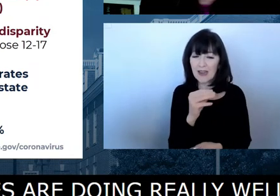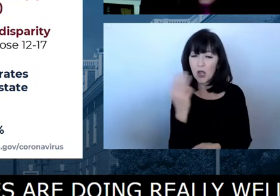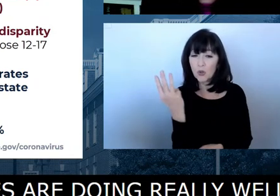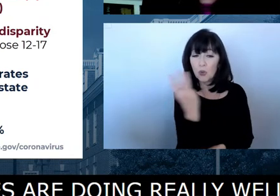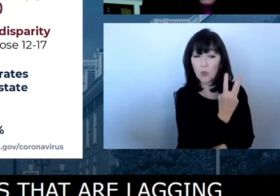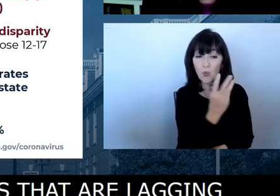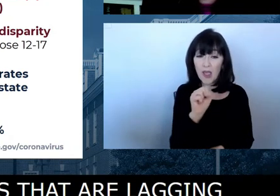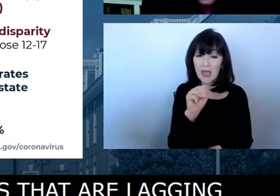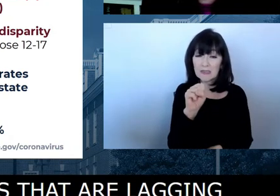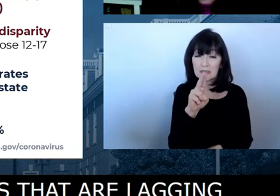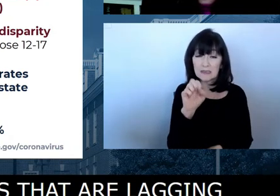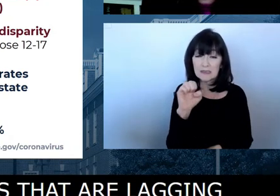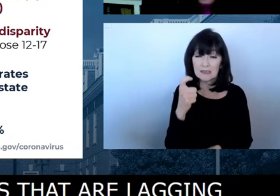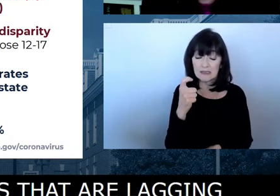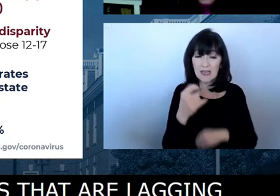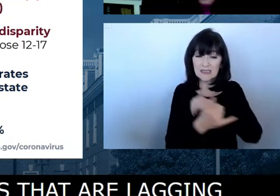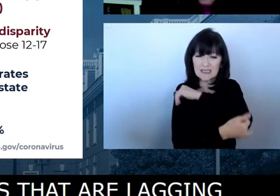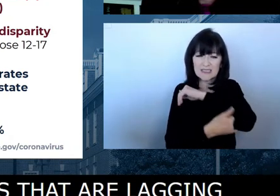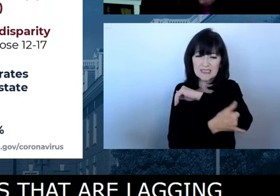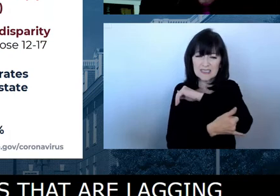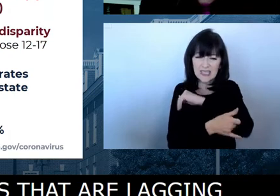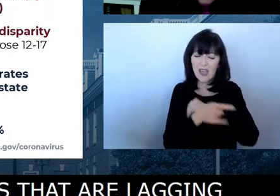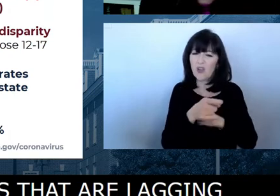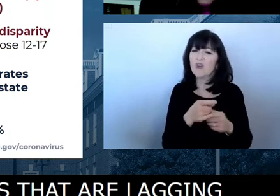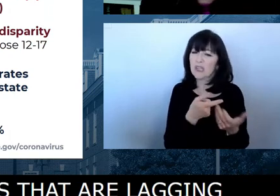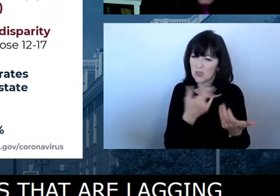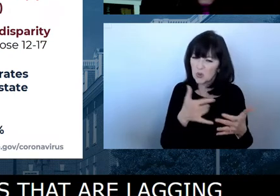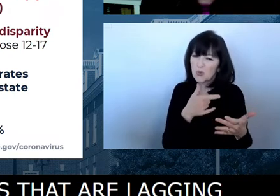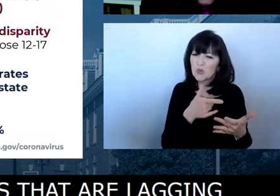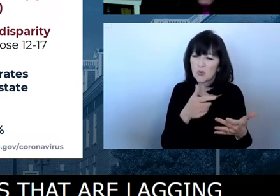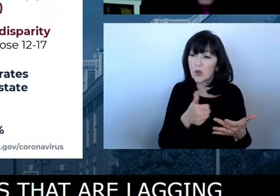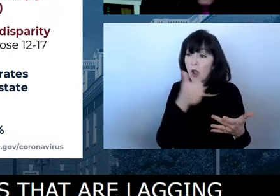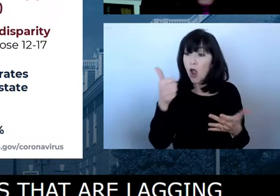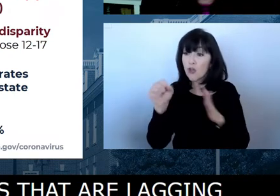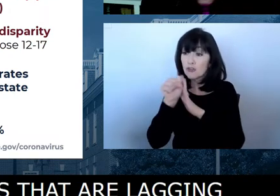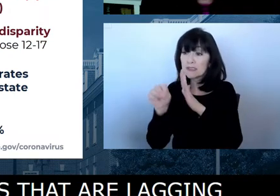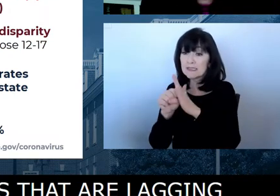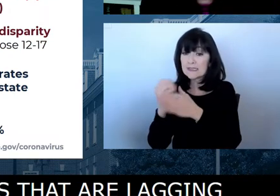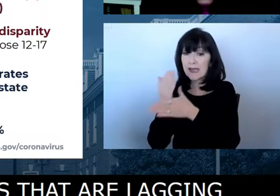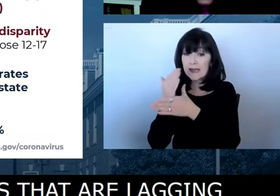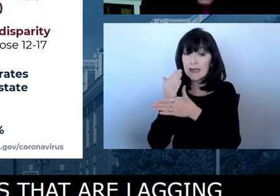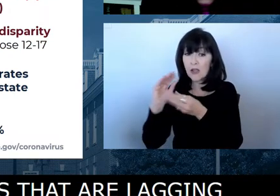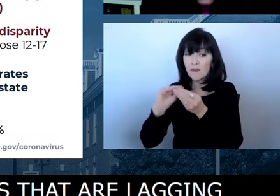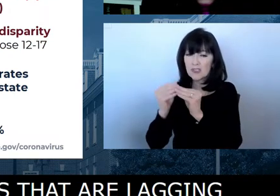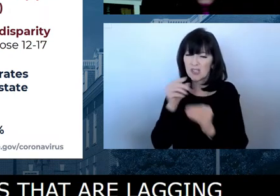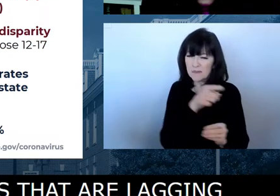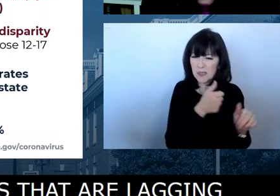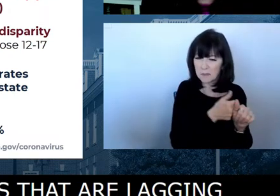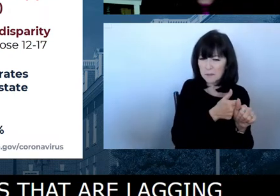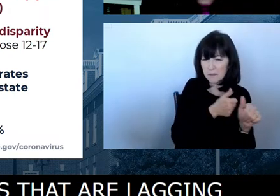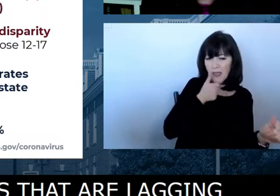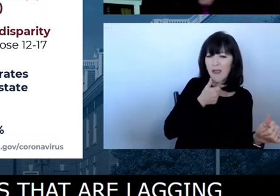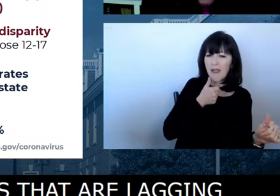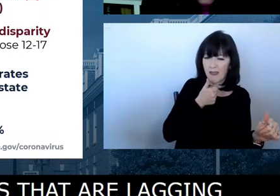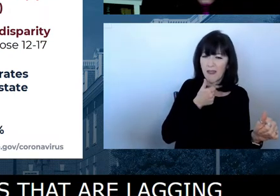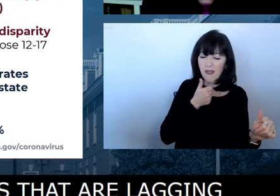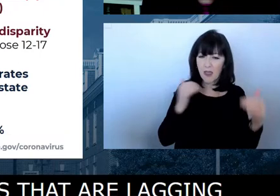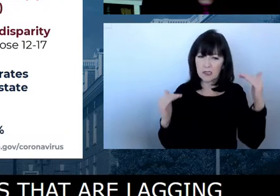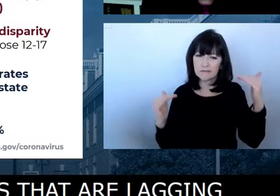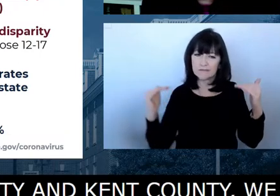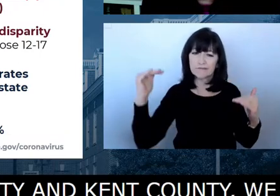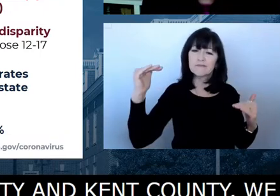substantial lag behind the state average. So really, again, want to lean into this work and continue to